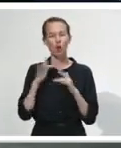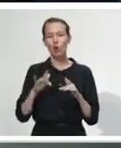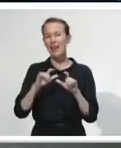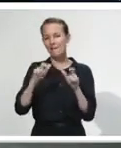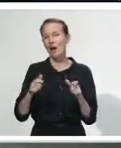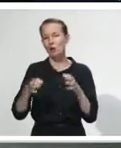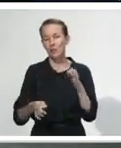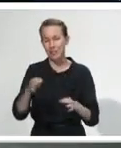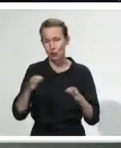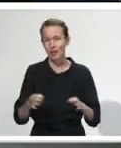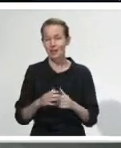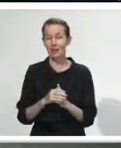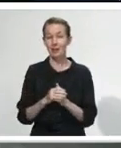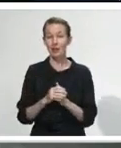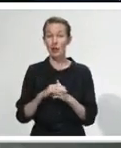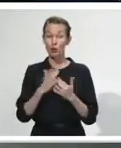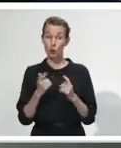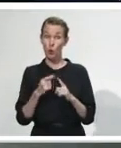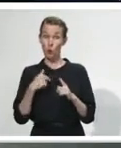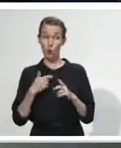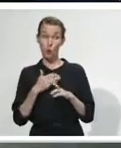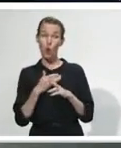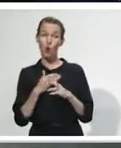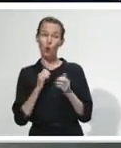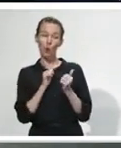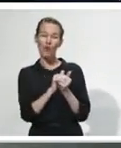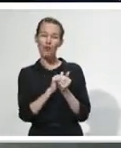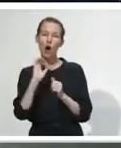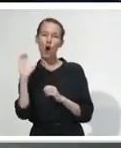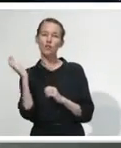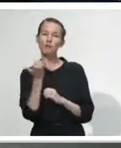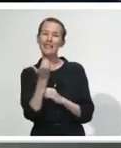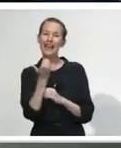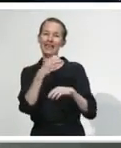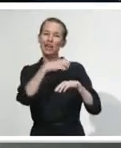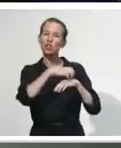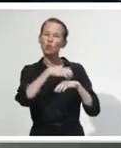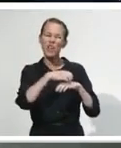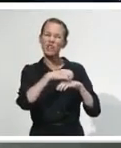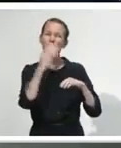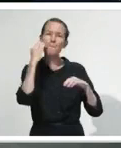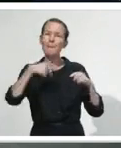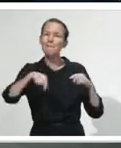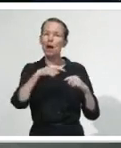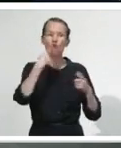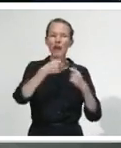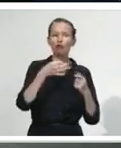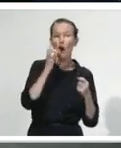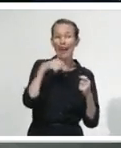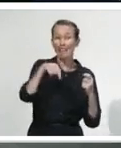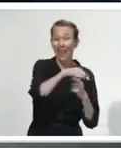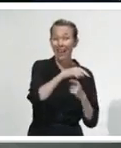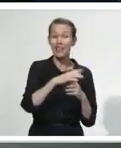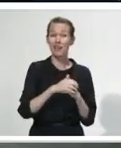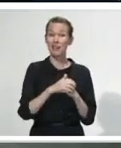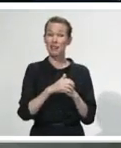movement though, of course, we've been working with the Hospitality Association, others who are involved in areas of work that involve gatherings